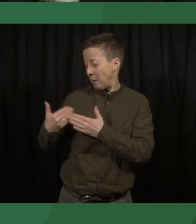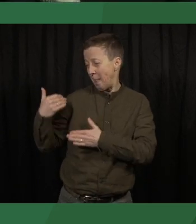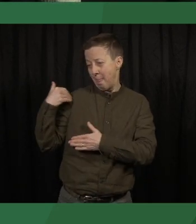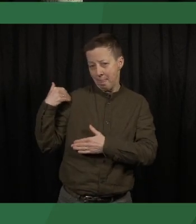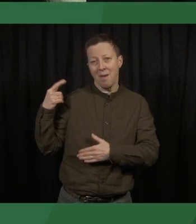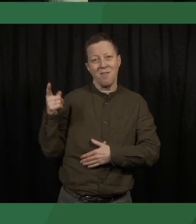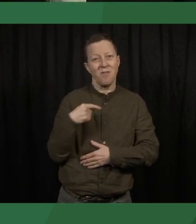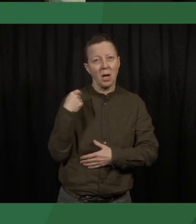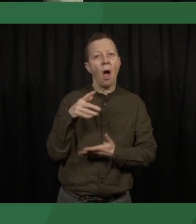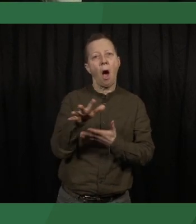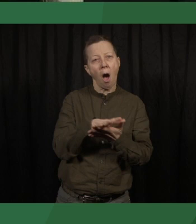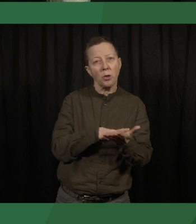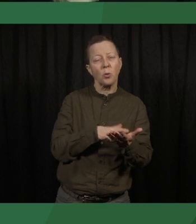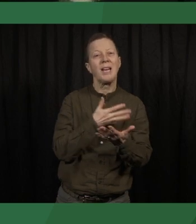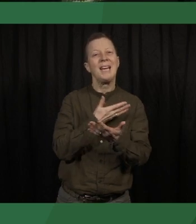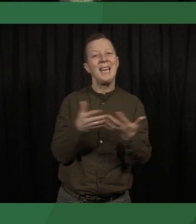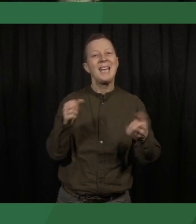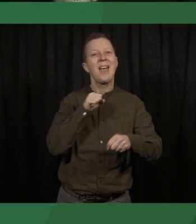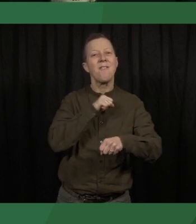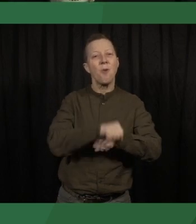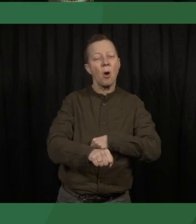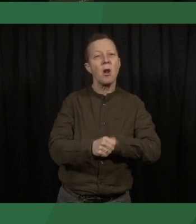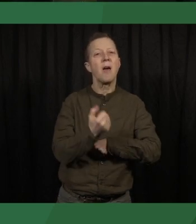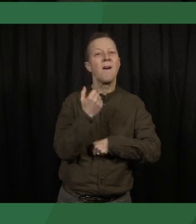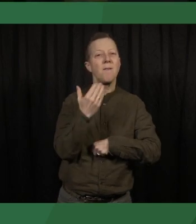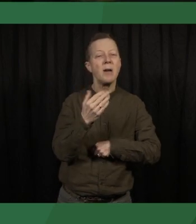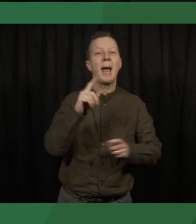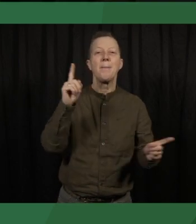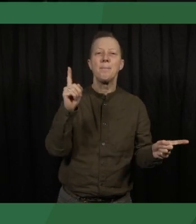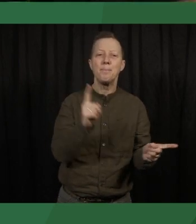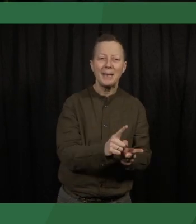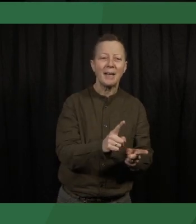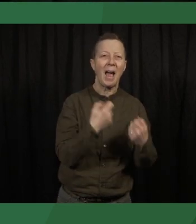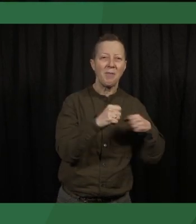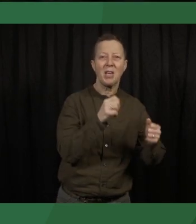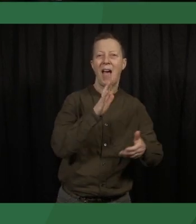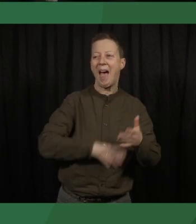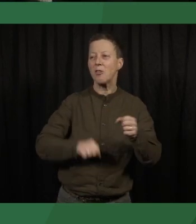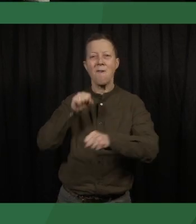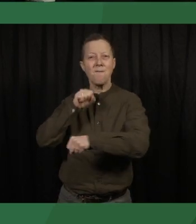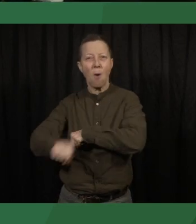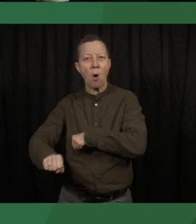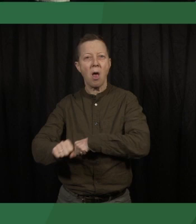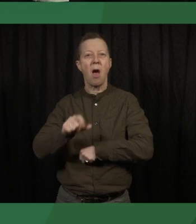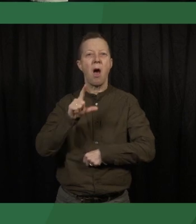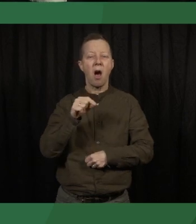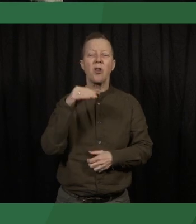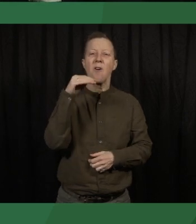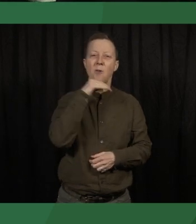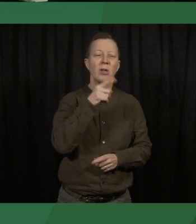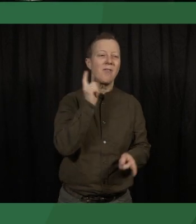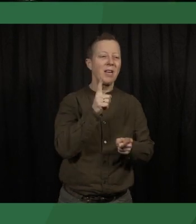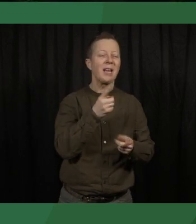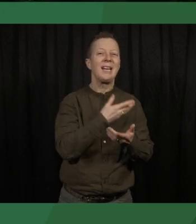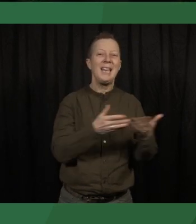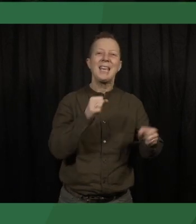assumption that nonviolence was less efficient than violence, that people would choose nonviolence either because they